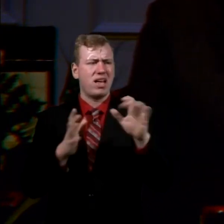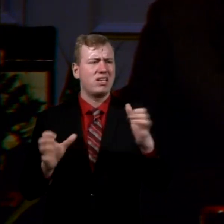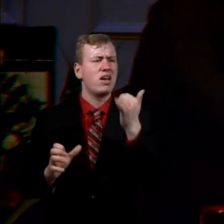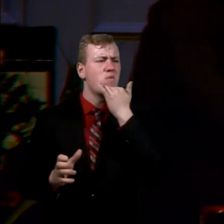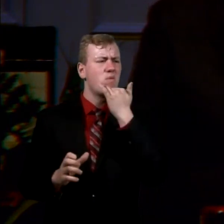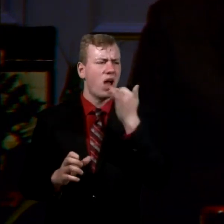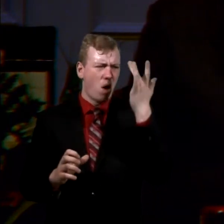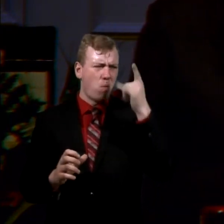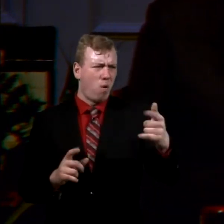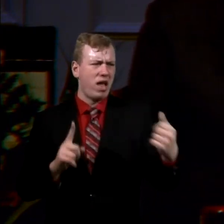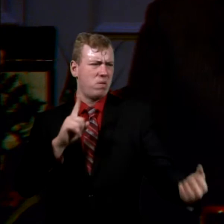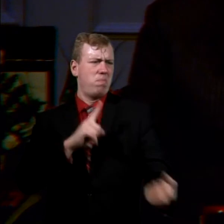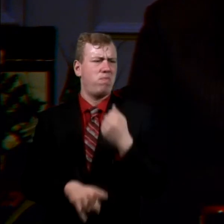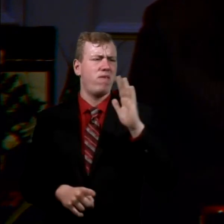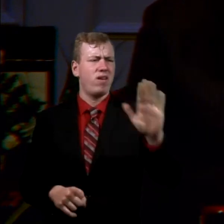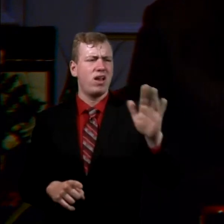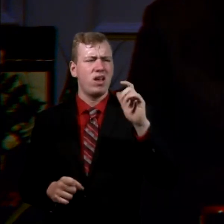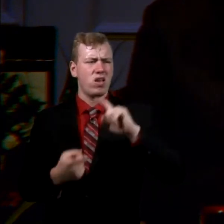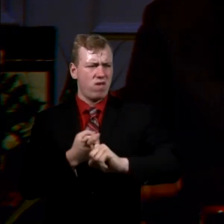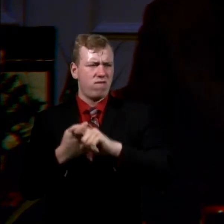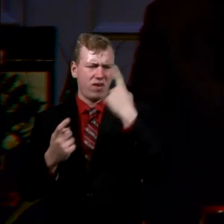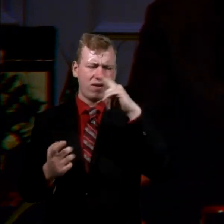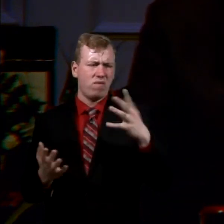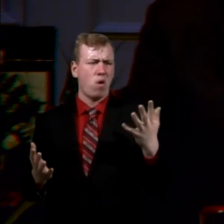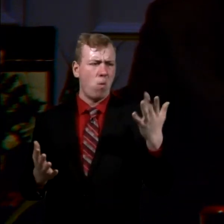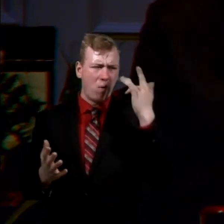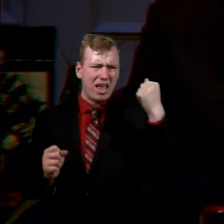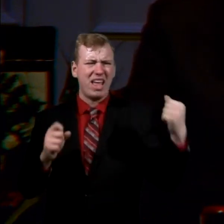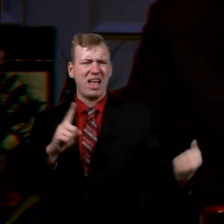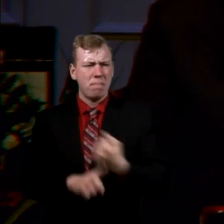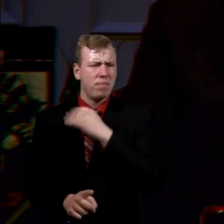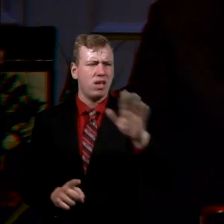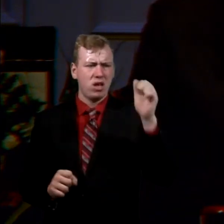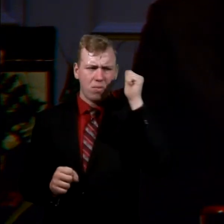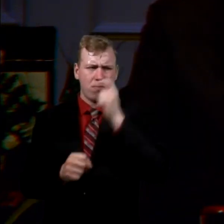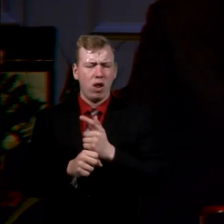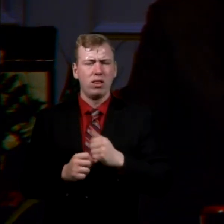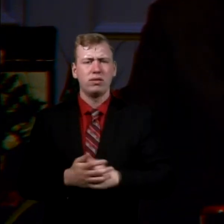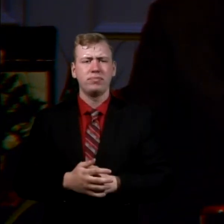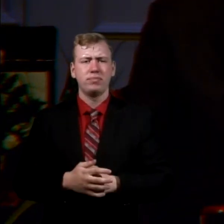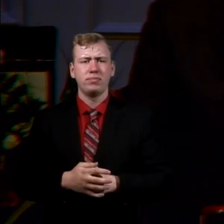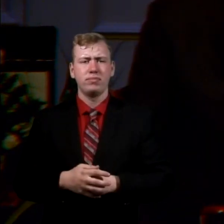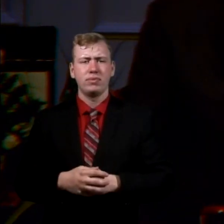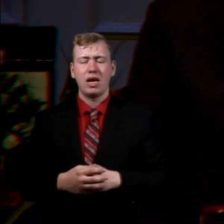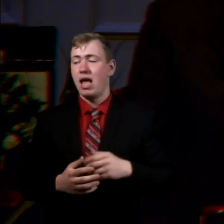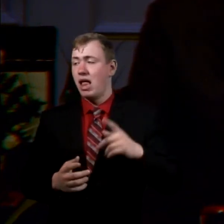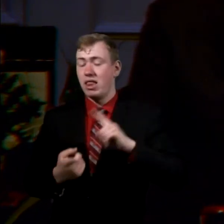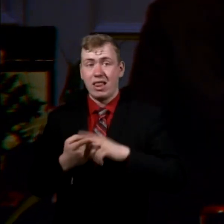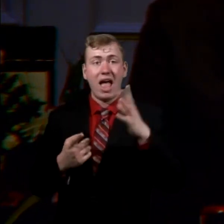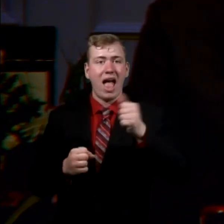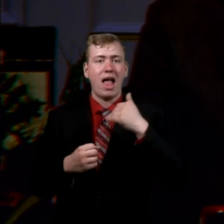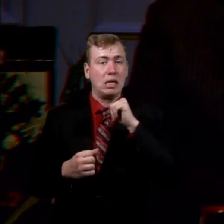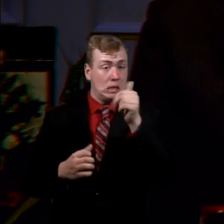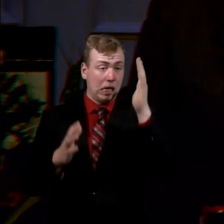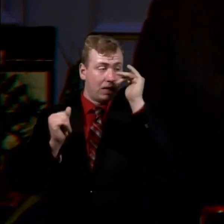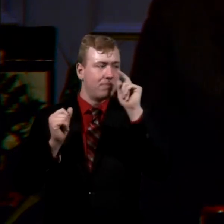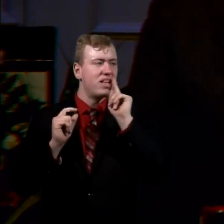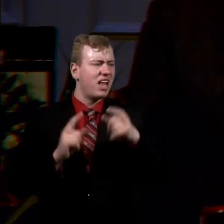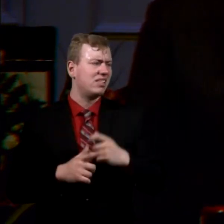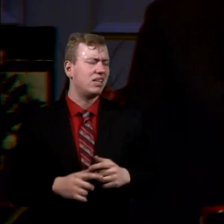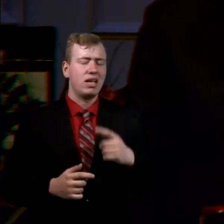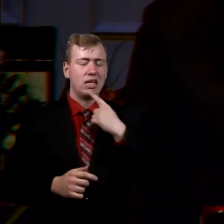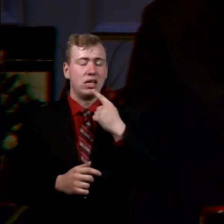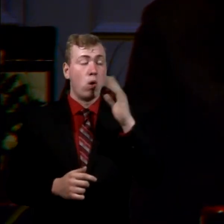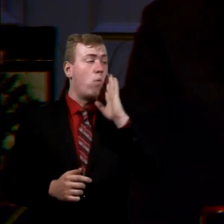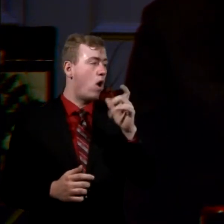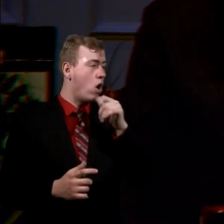Wherefore findest thou thy fellow? Hey, what are you hitting your friend for? What are you hitting your brother for? He got an unexpected answer. And he said, Well,